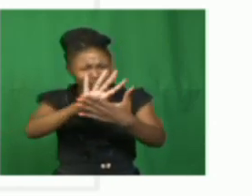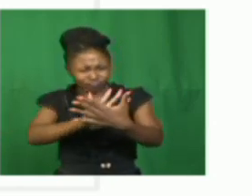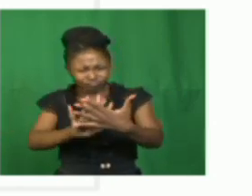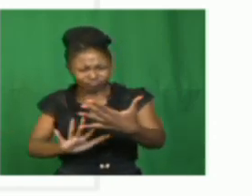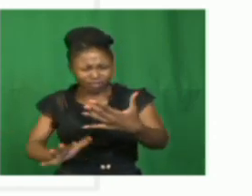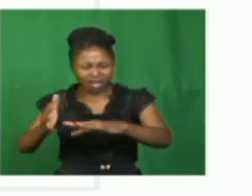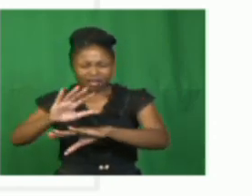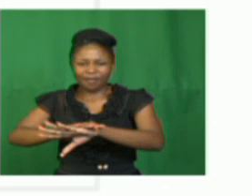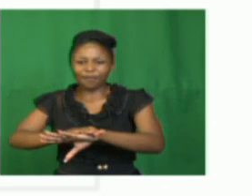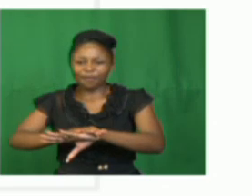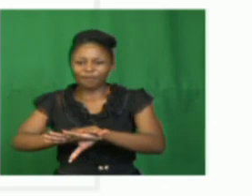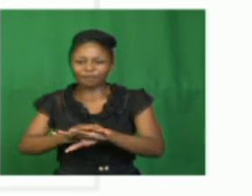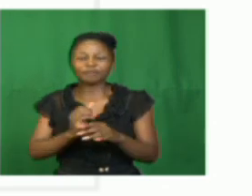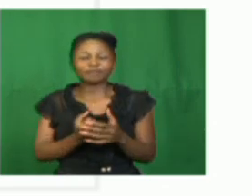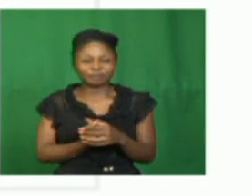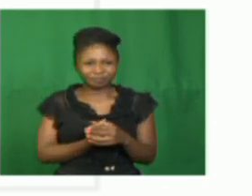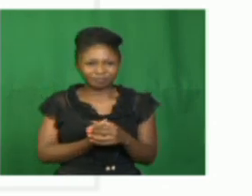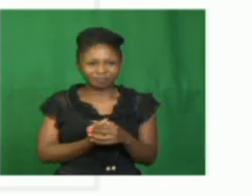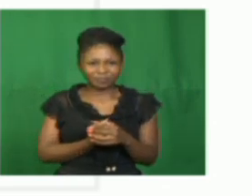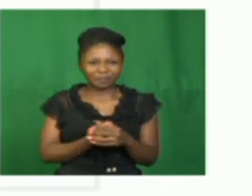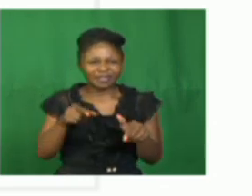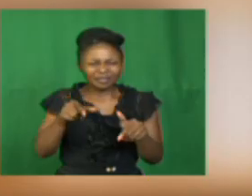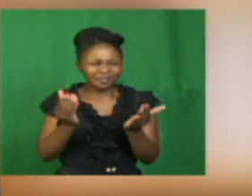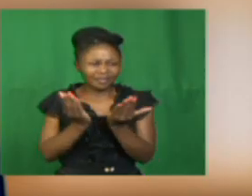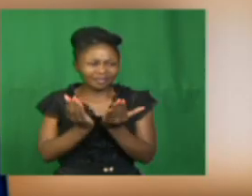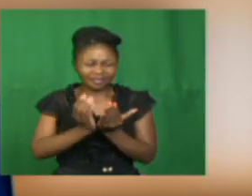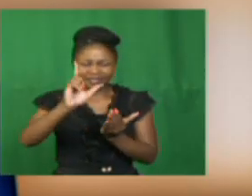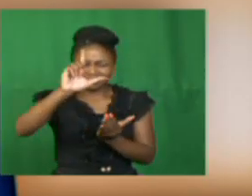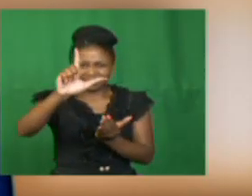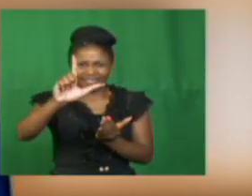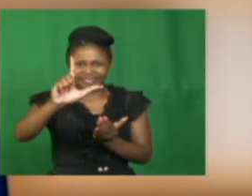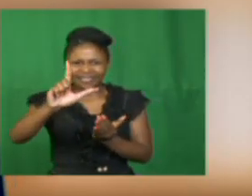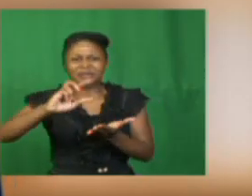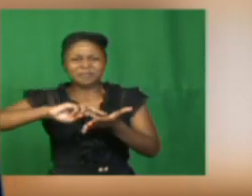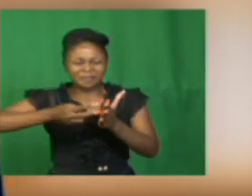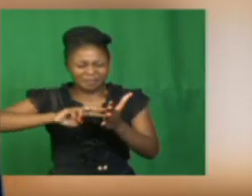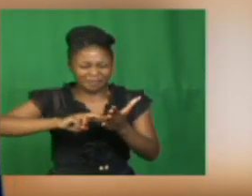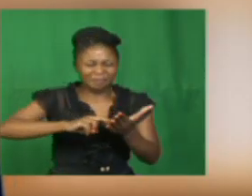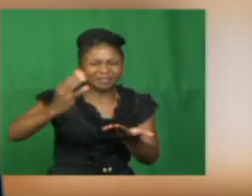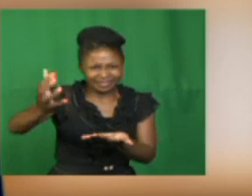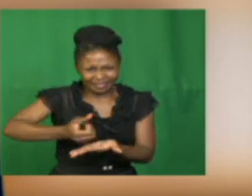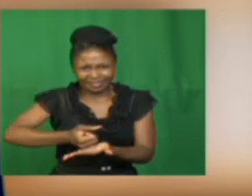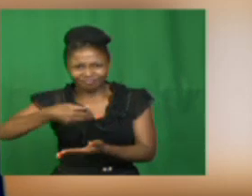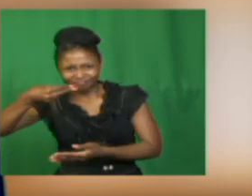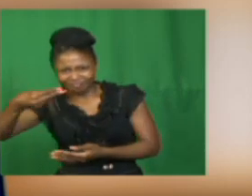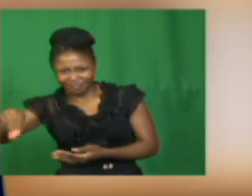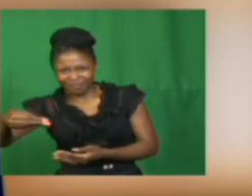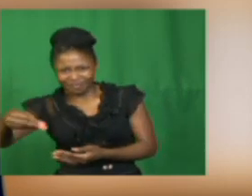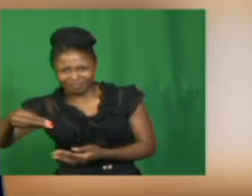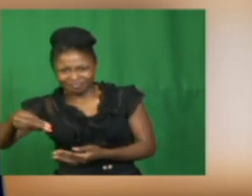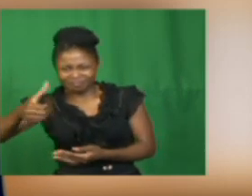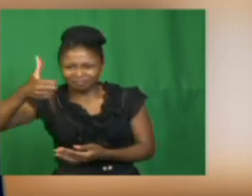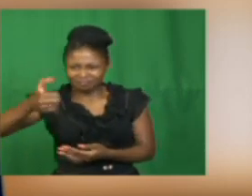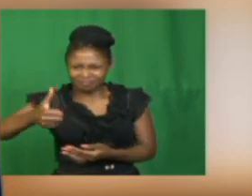Now, with you, my grade 7s, please prepare a pen, a